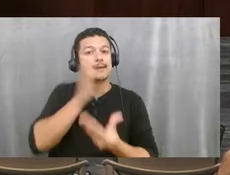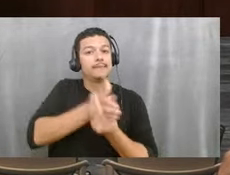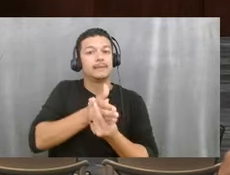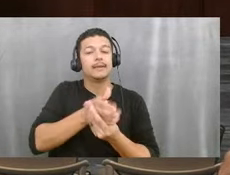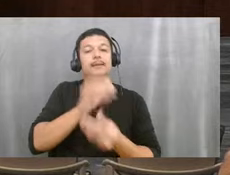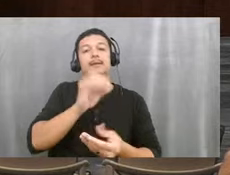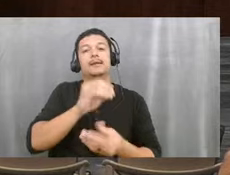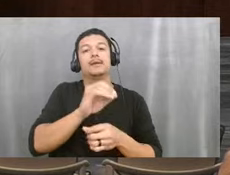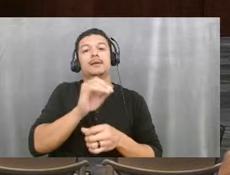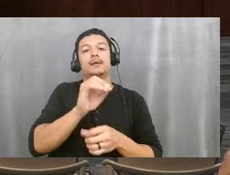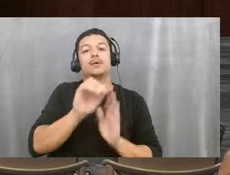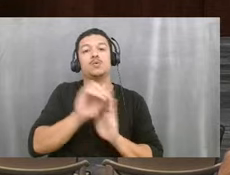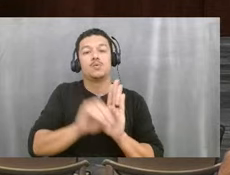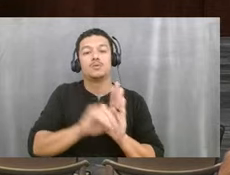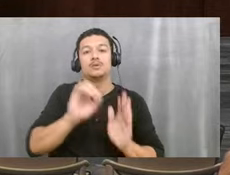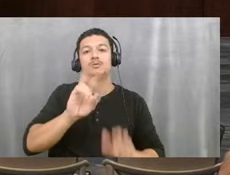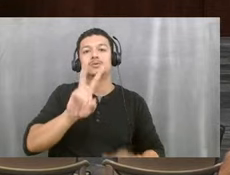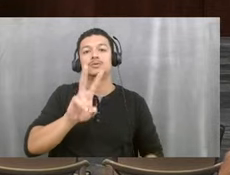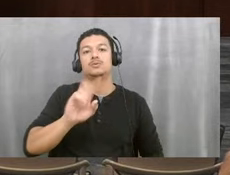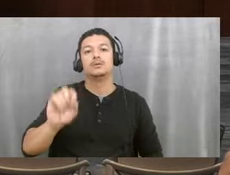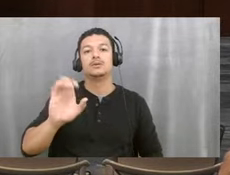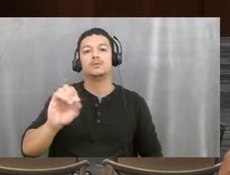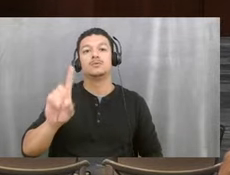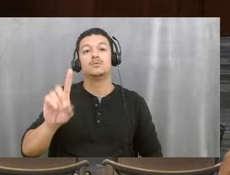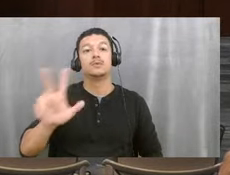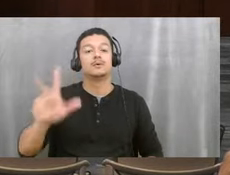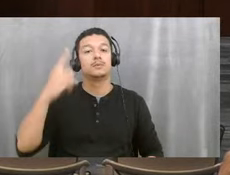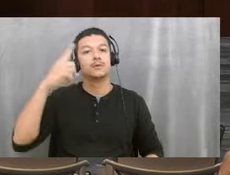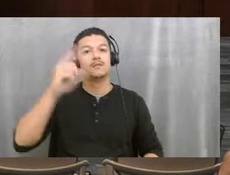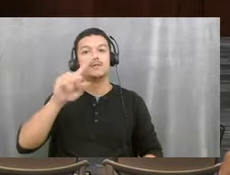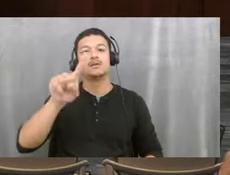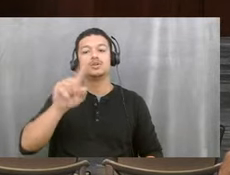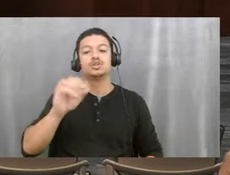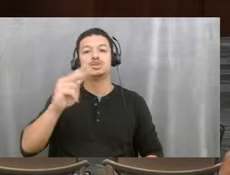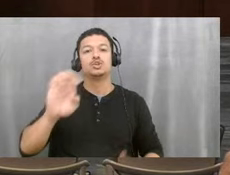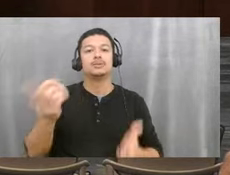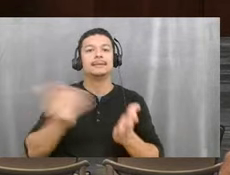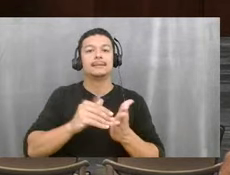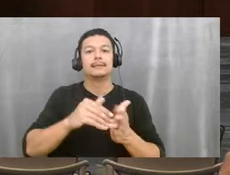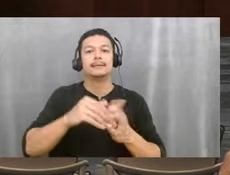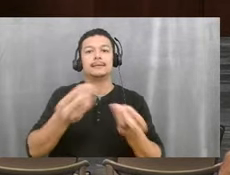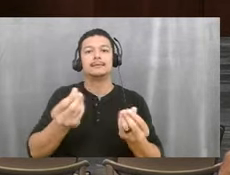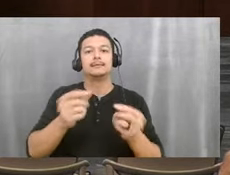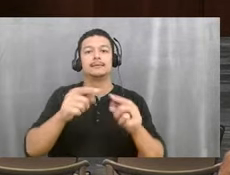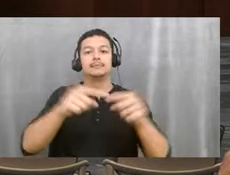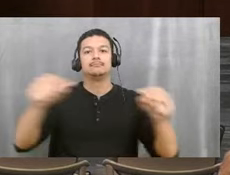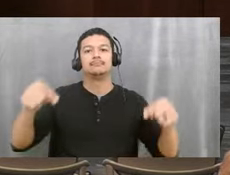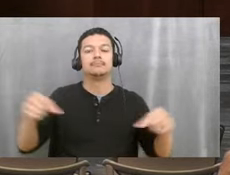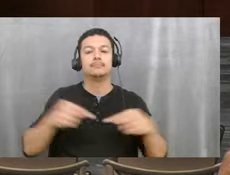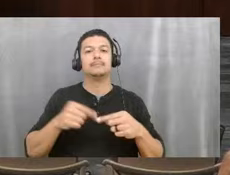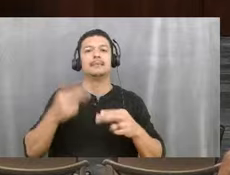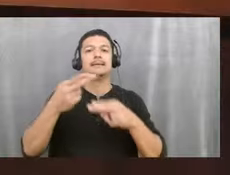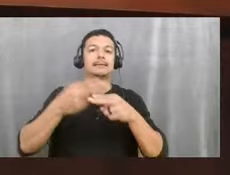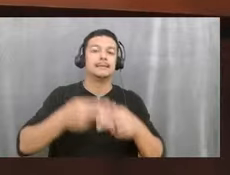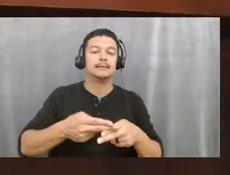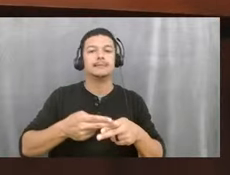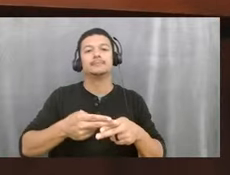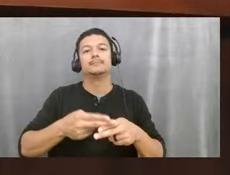-013 to rezone a parcel of land described herein and commonly referred to as a Pulte